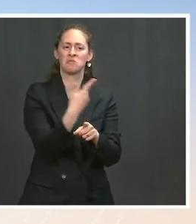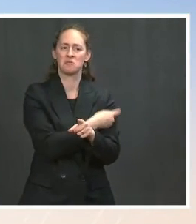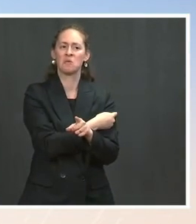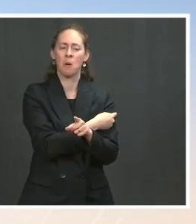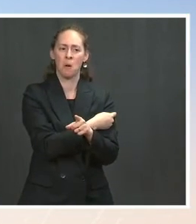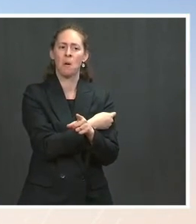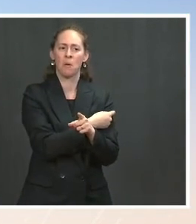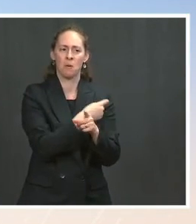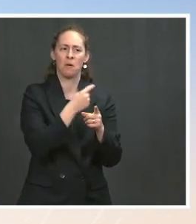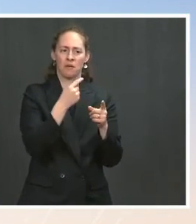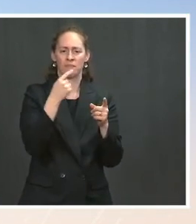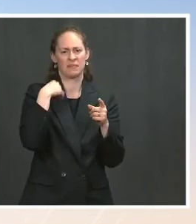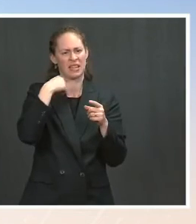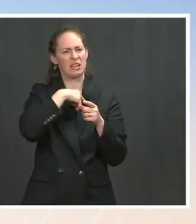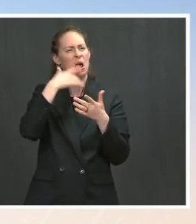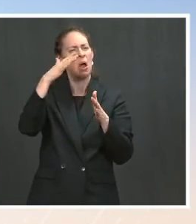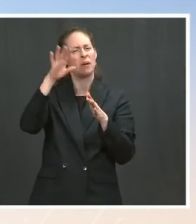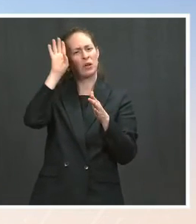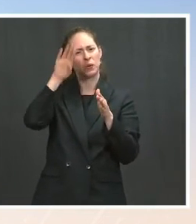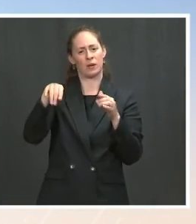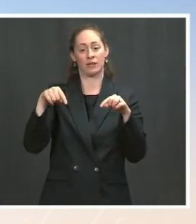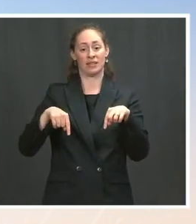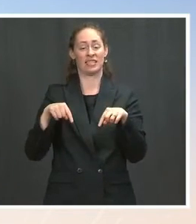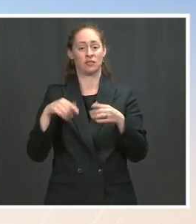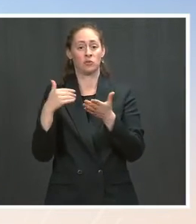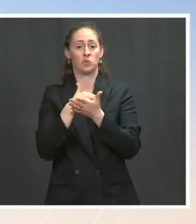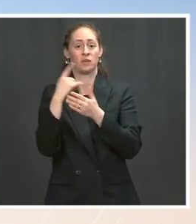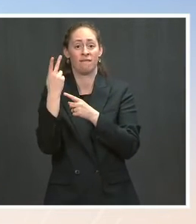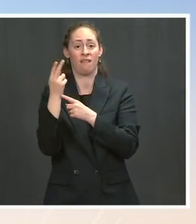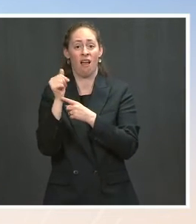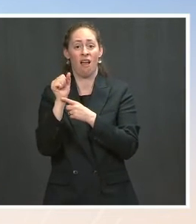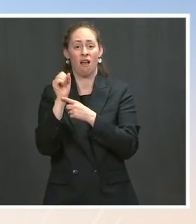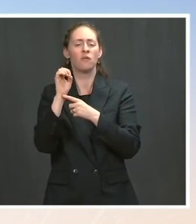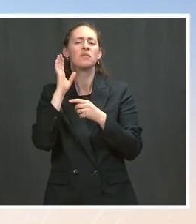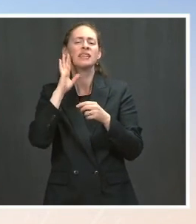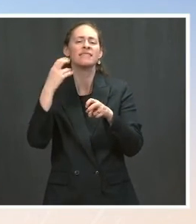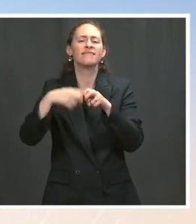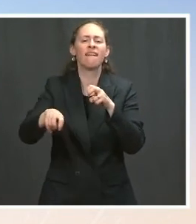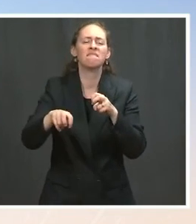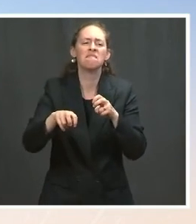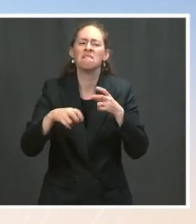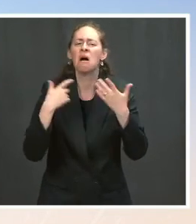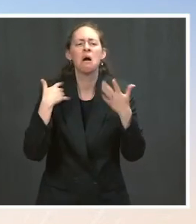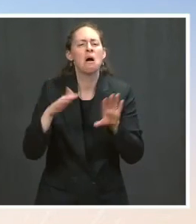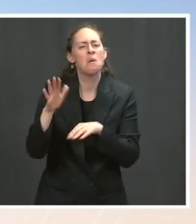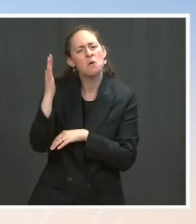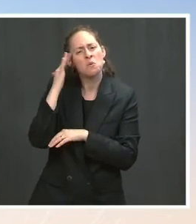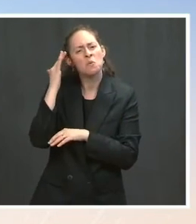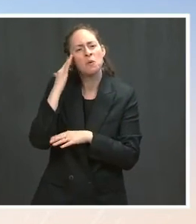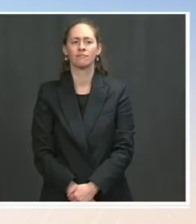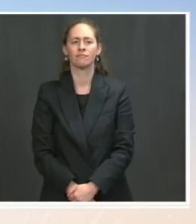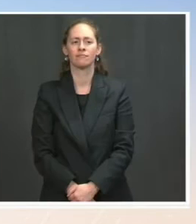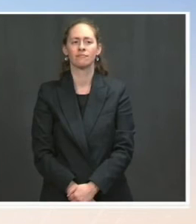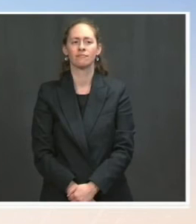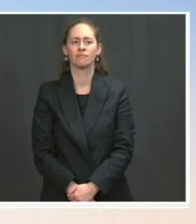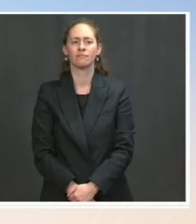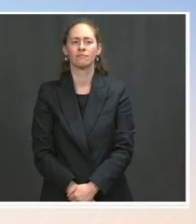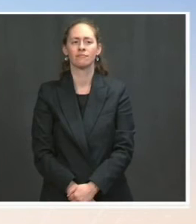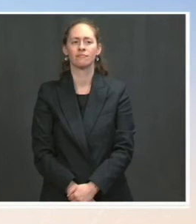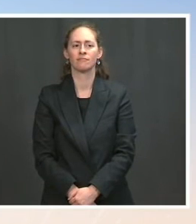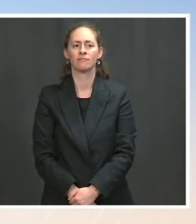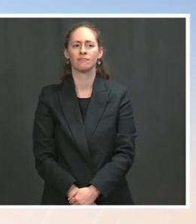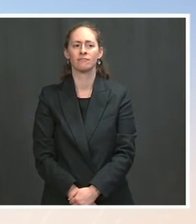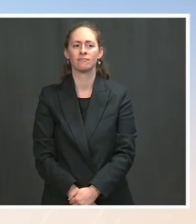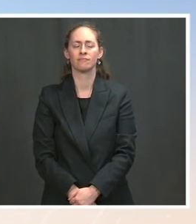to increase access which we've been focused on doing from the beginning and continue to increase confidence we have seen progress in both areas the president's